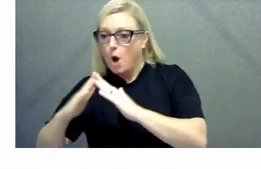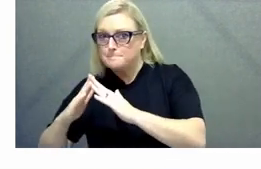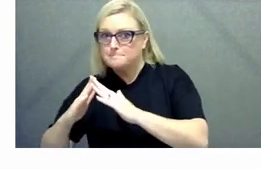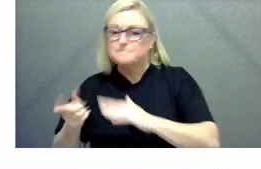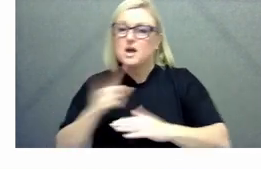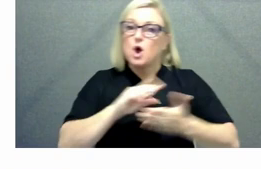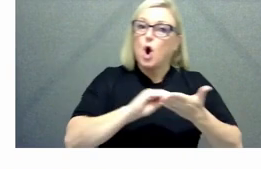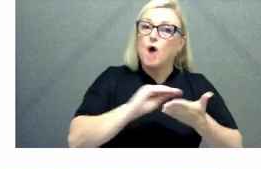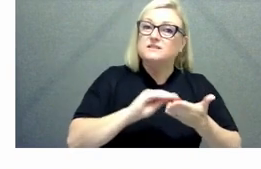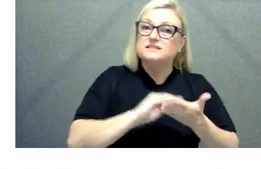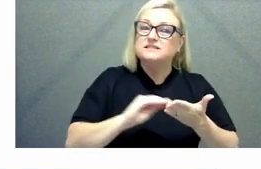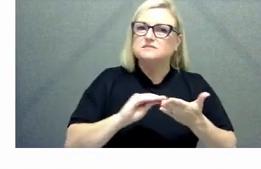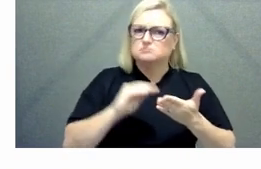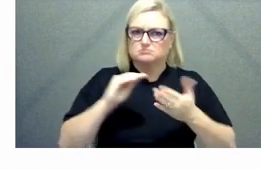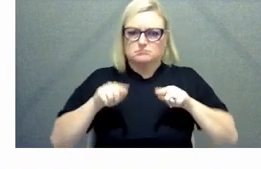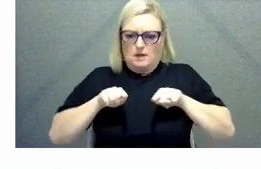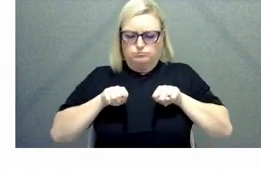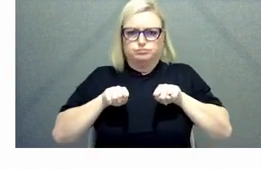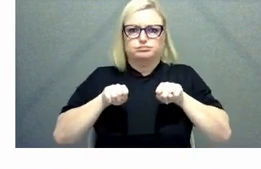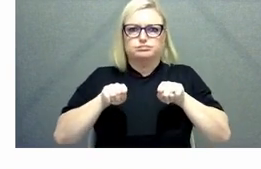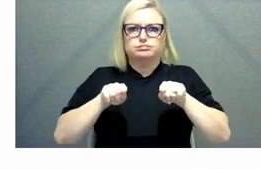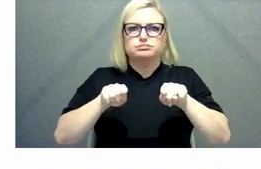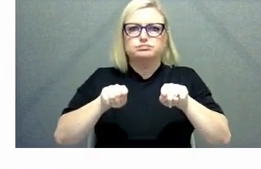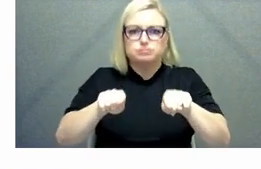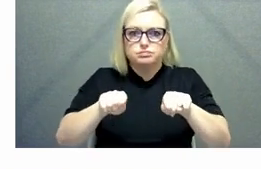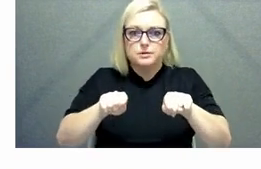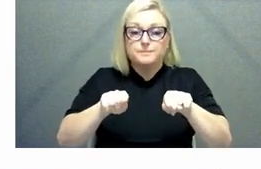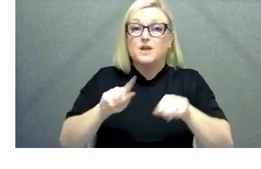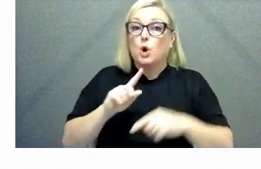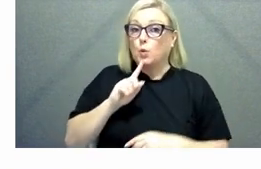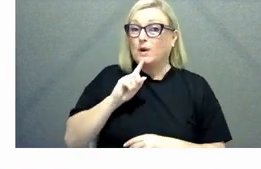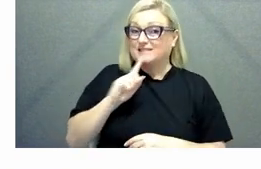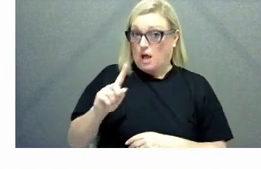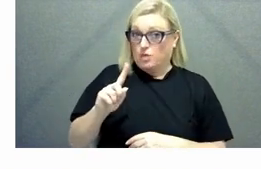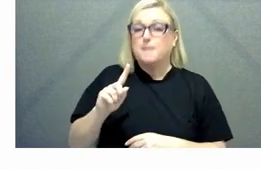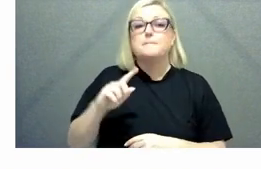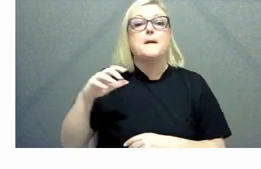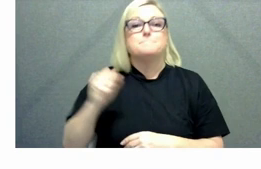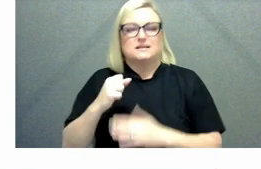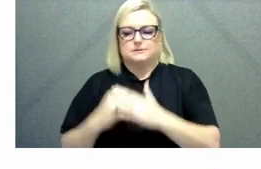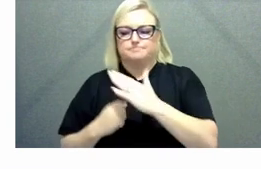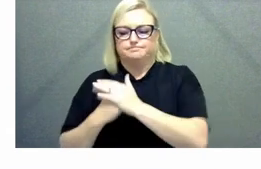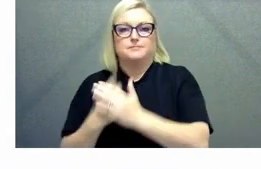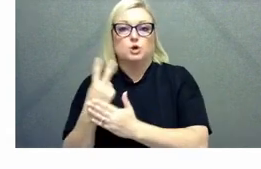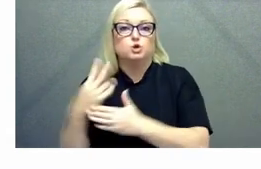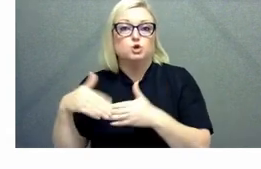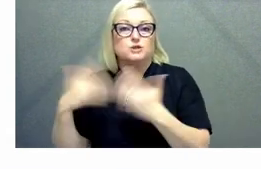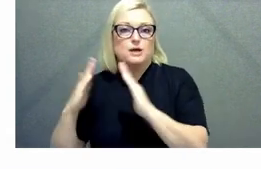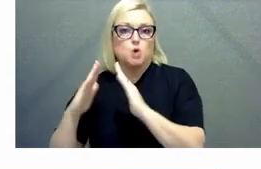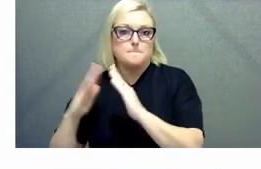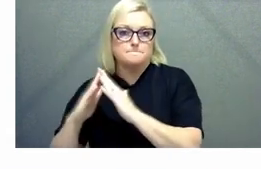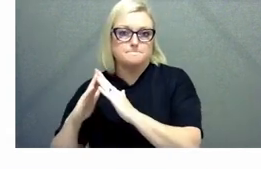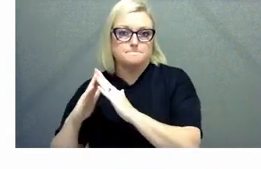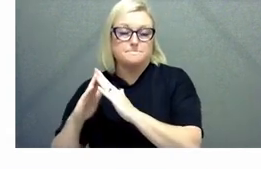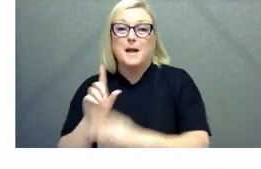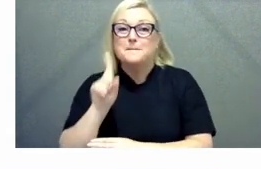and we ask that they do no more than two days of work from home those three days don't necessarily always